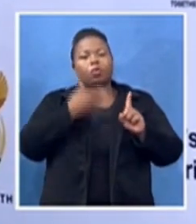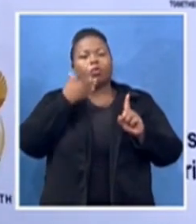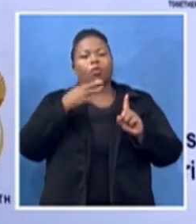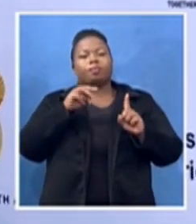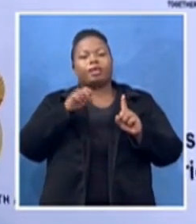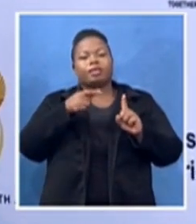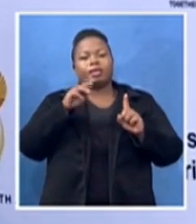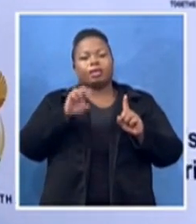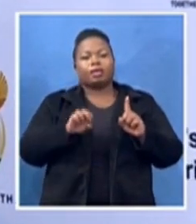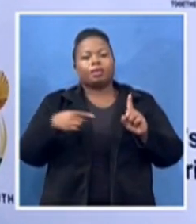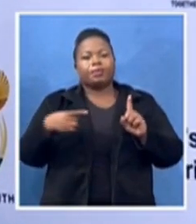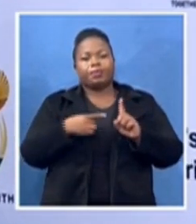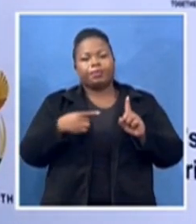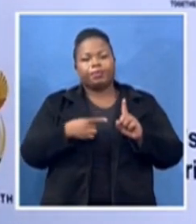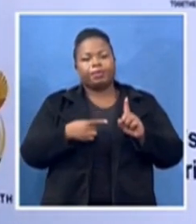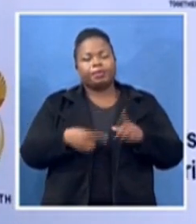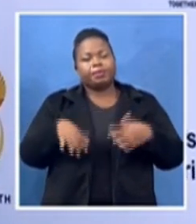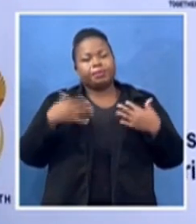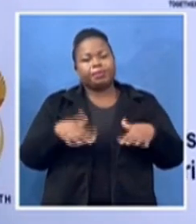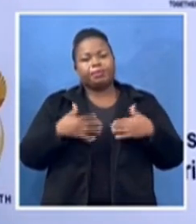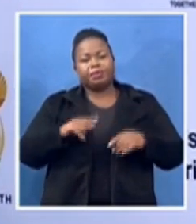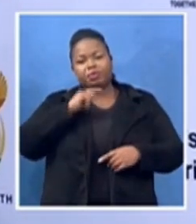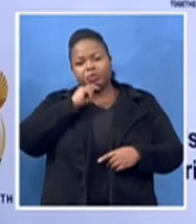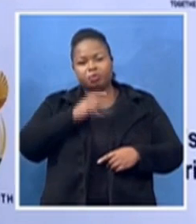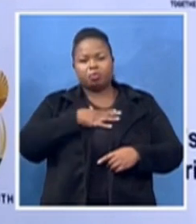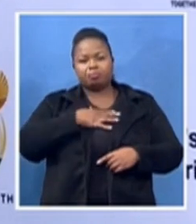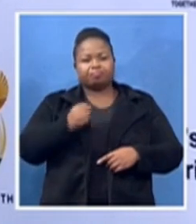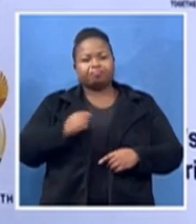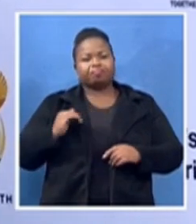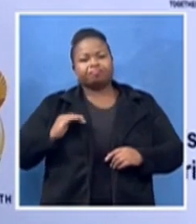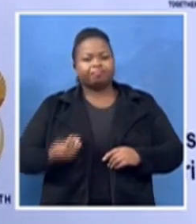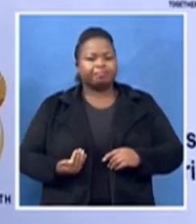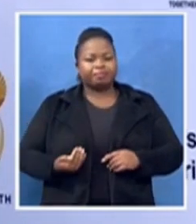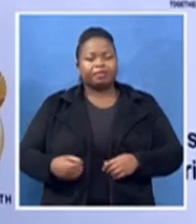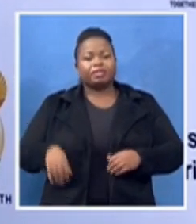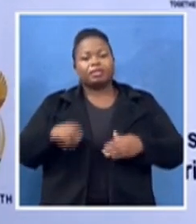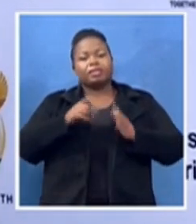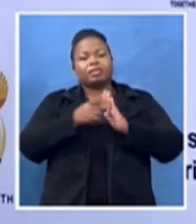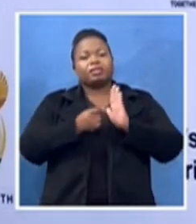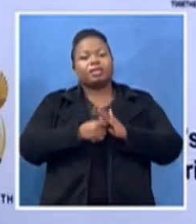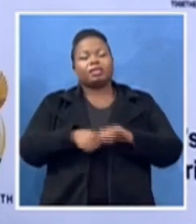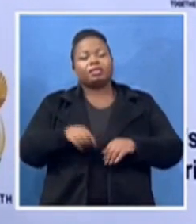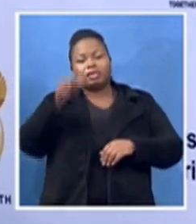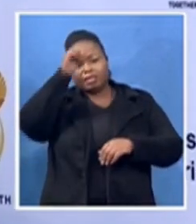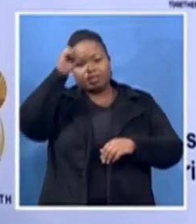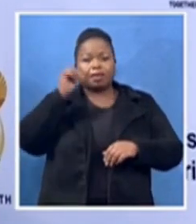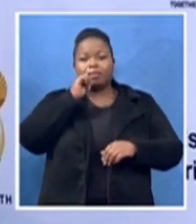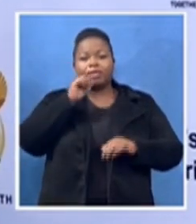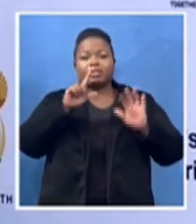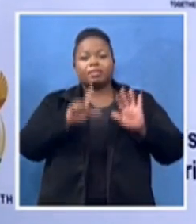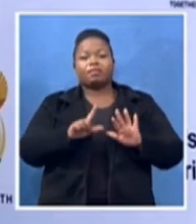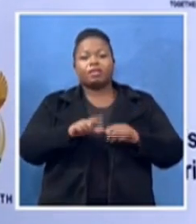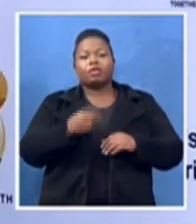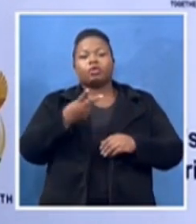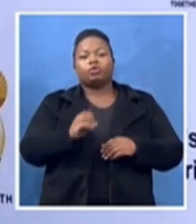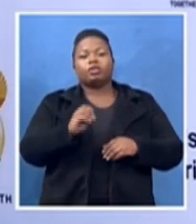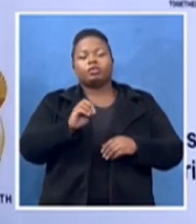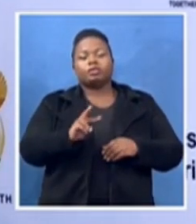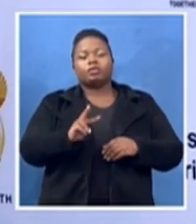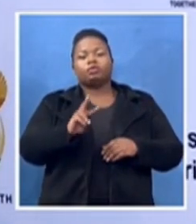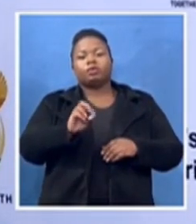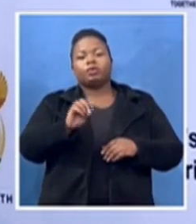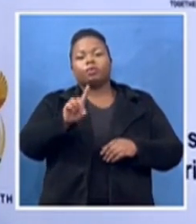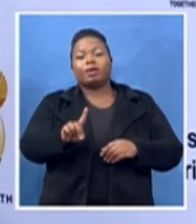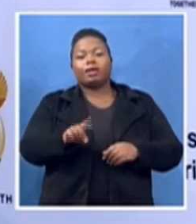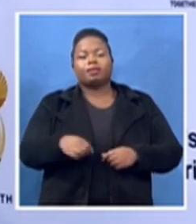On the April 7th, 2021, she would have been 150 years. Even before